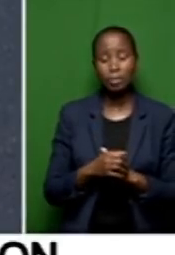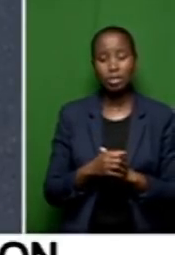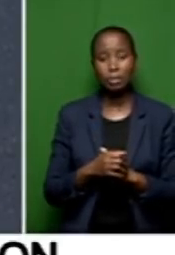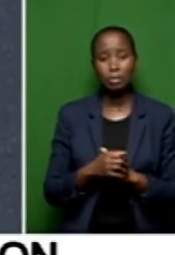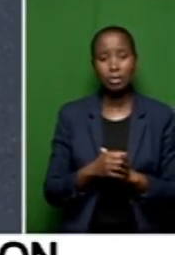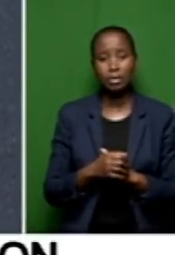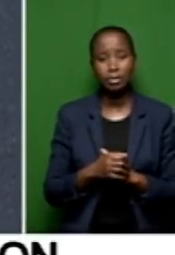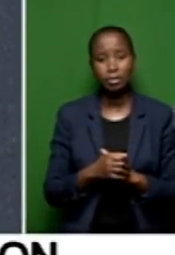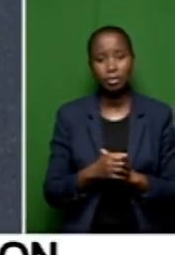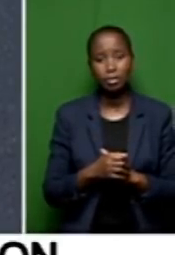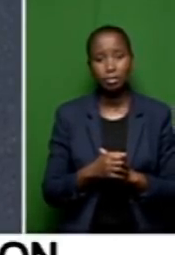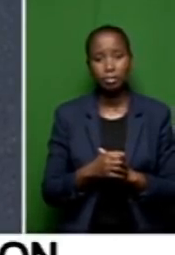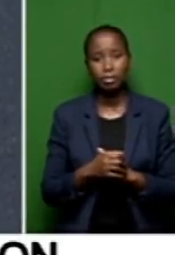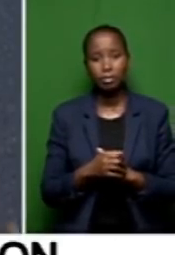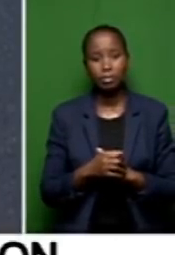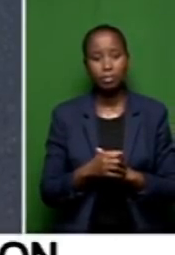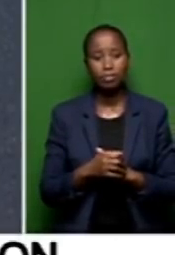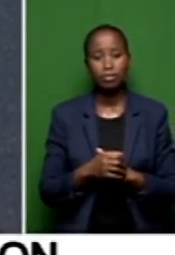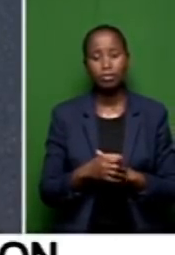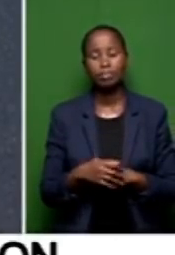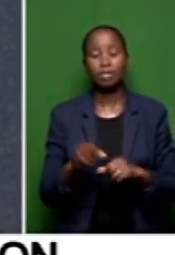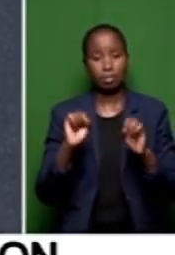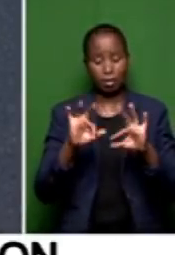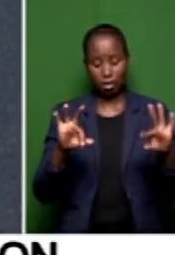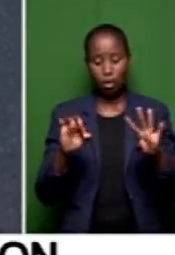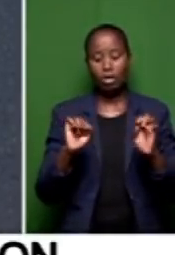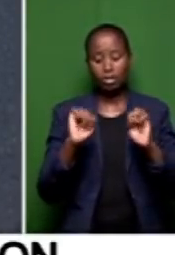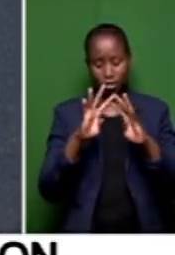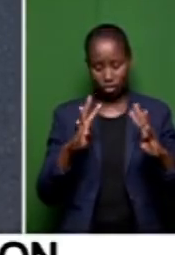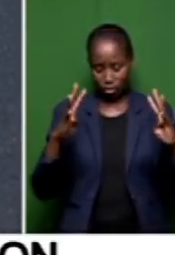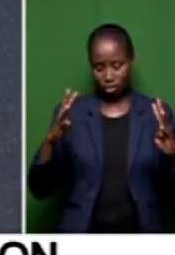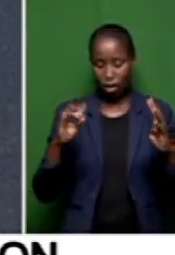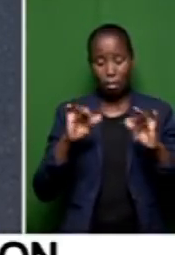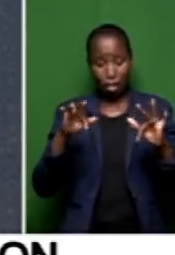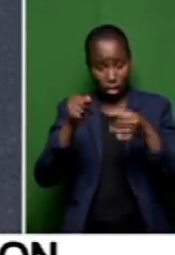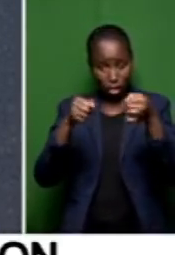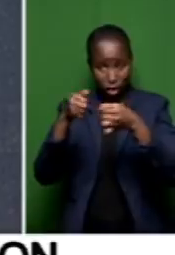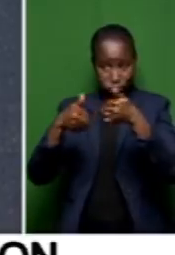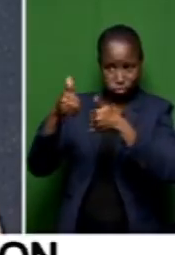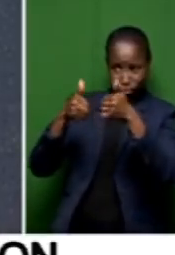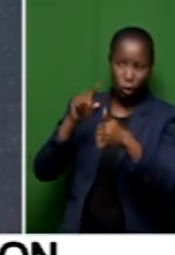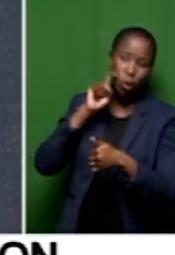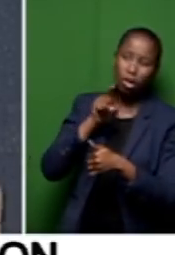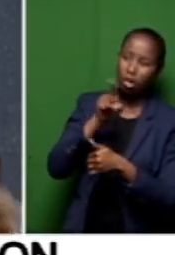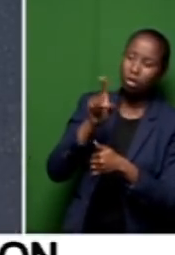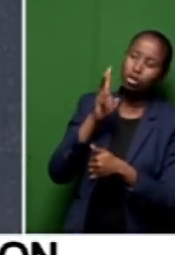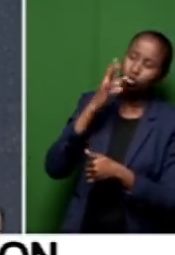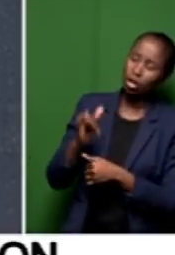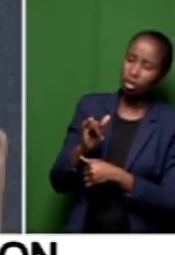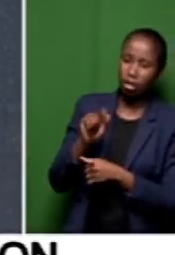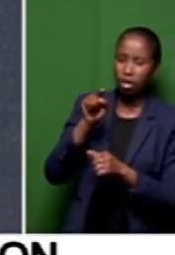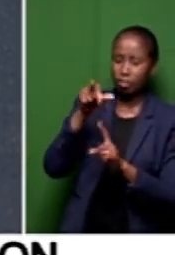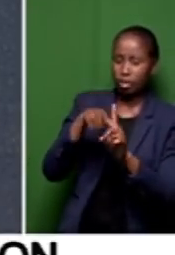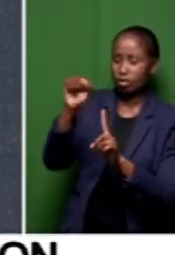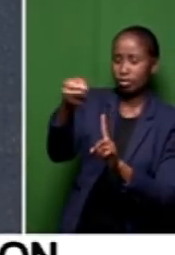don't look at the capacity and the skill of the person needed into the post. We look at who is this person who wants to place and what